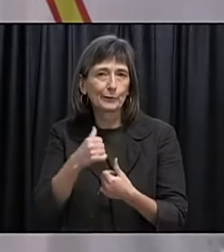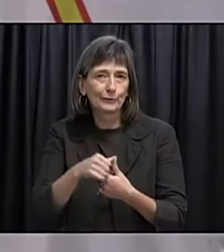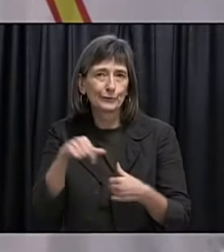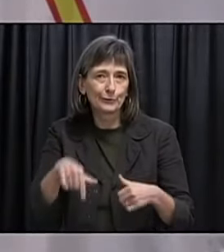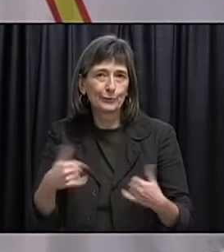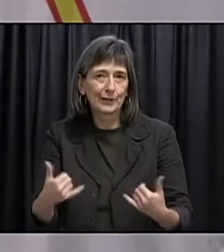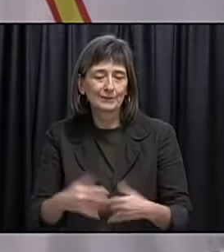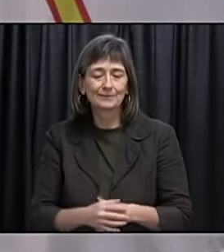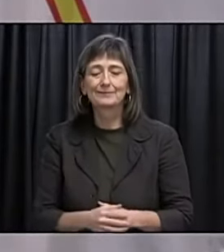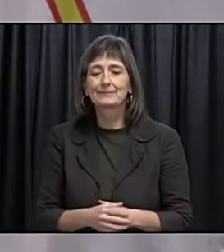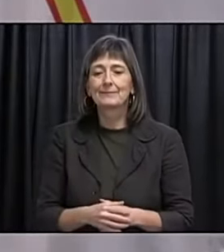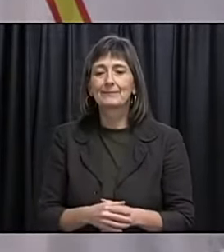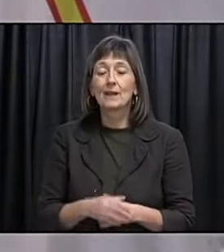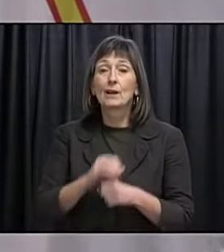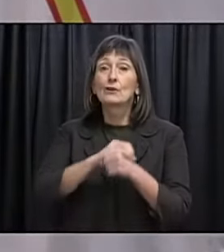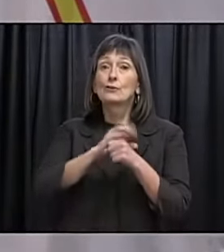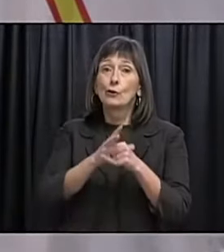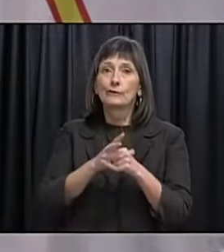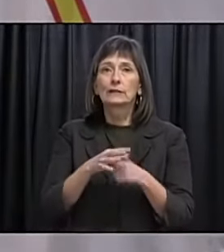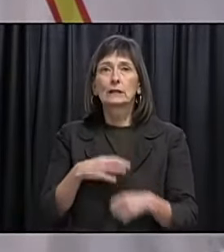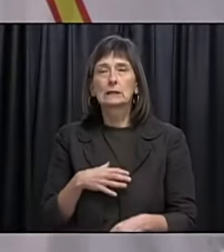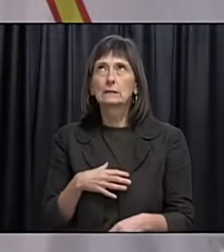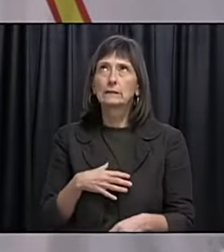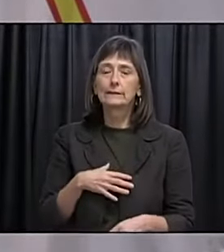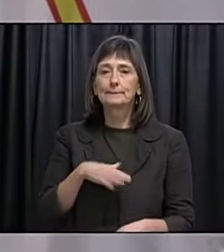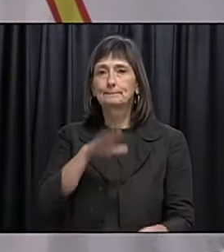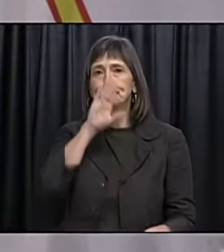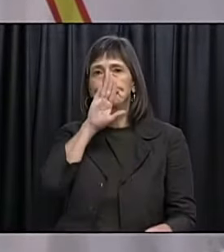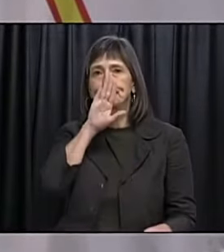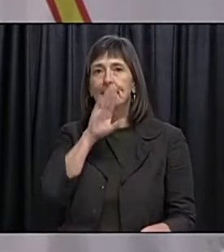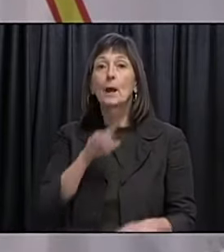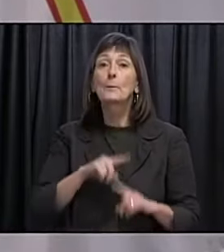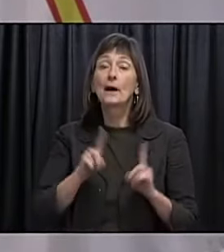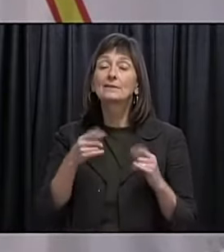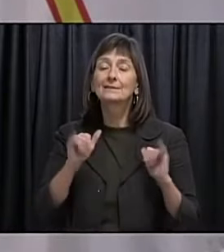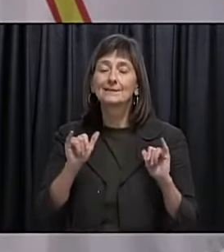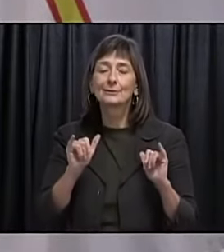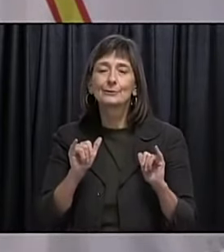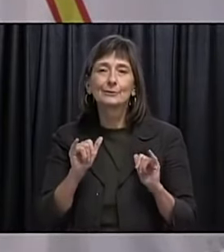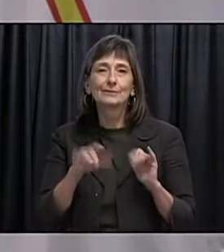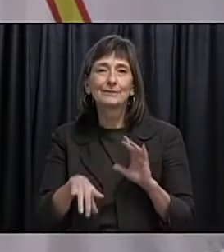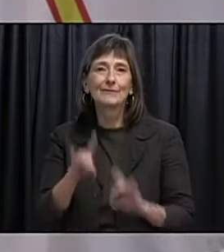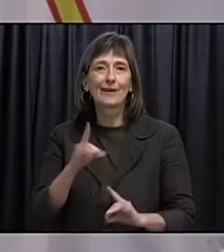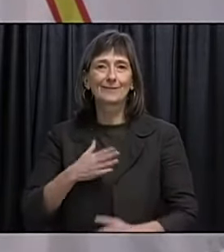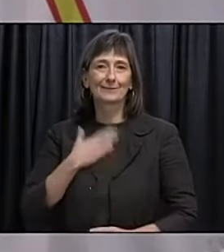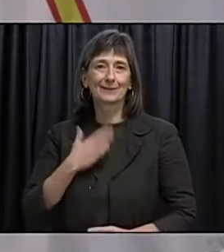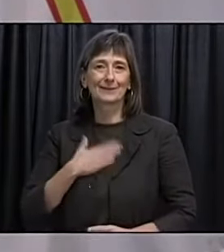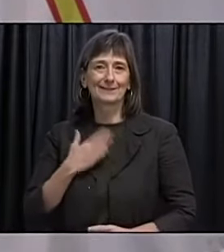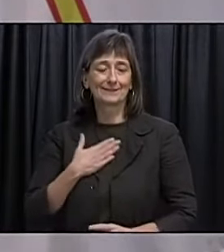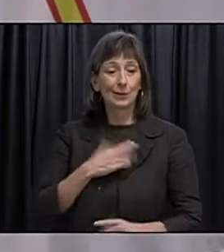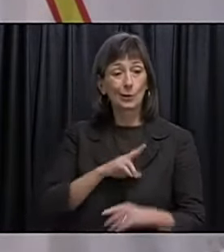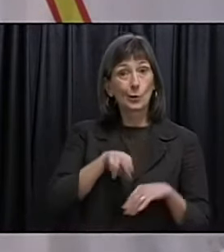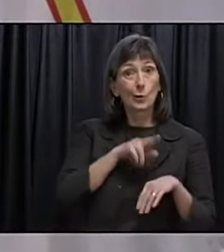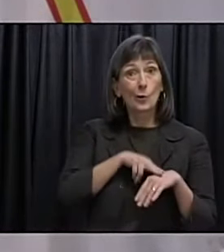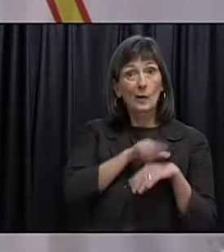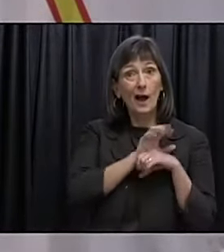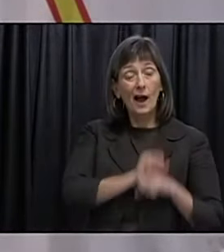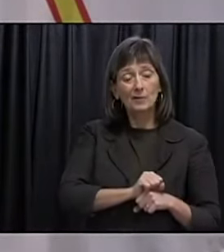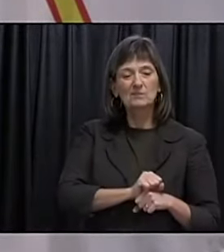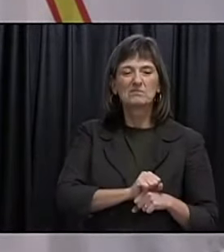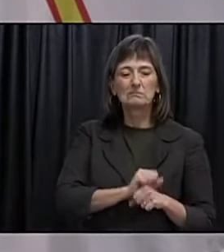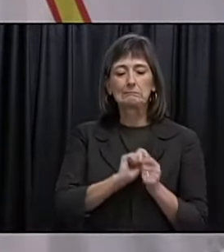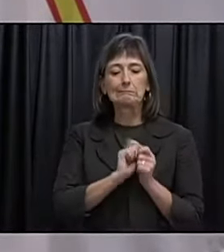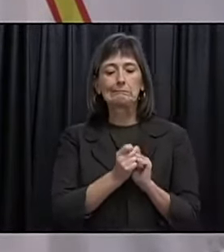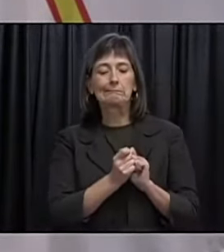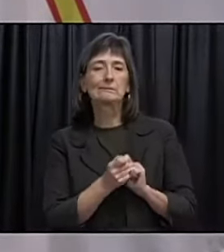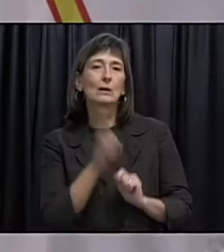-19 is the ultimate bah humbug we can still find joy even if our usual Christmas traditions look different.